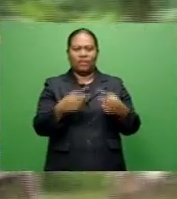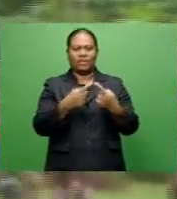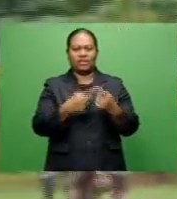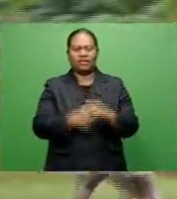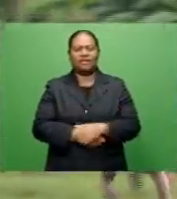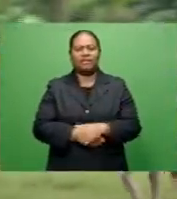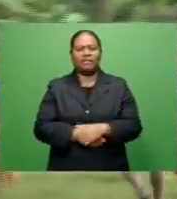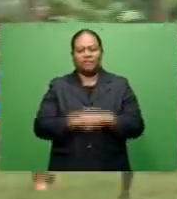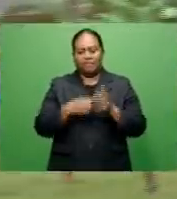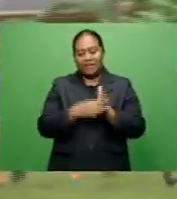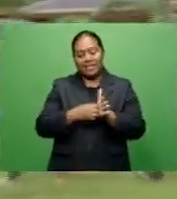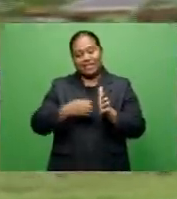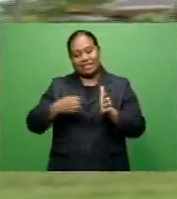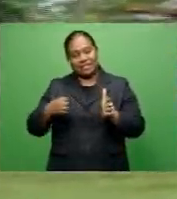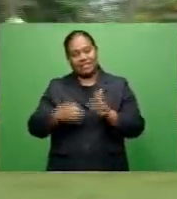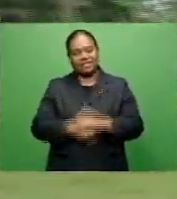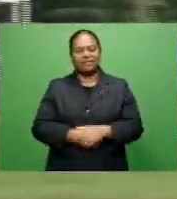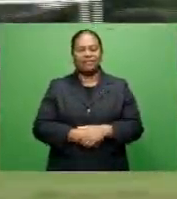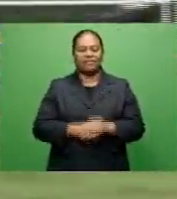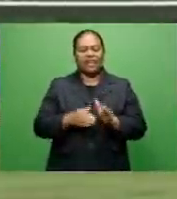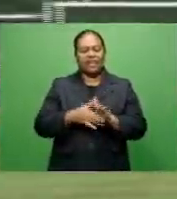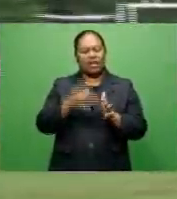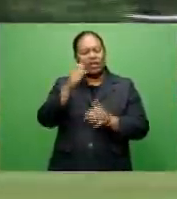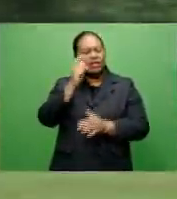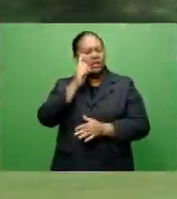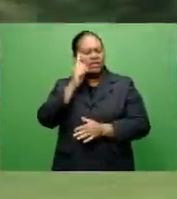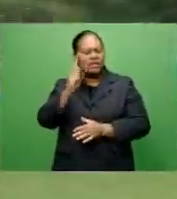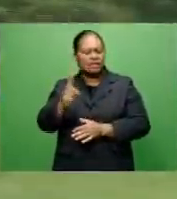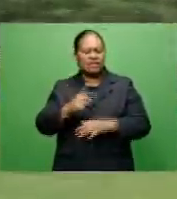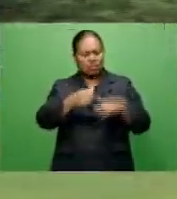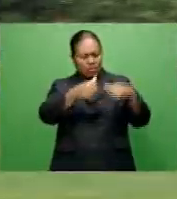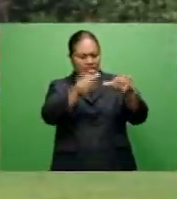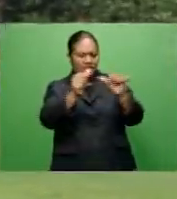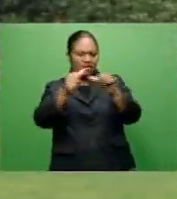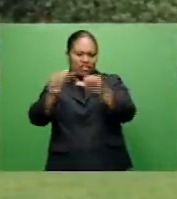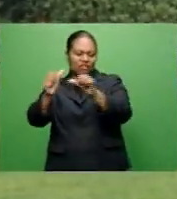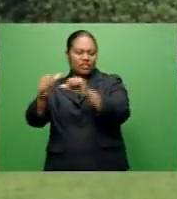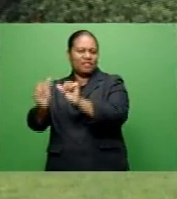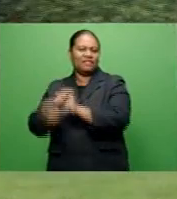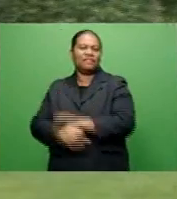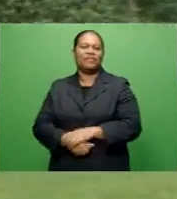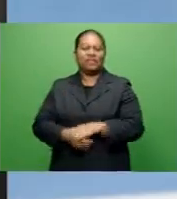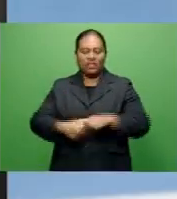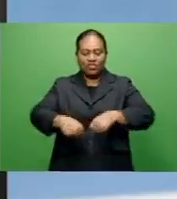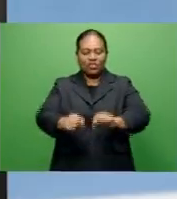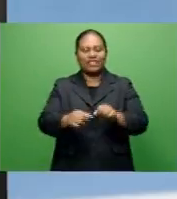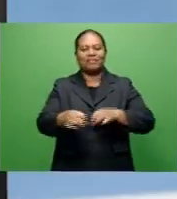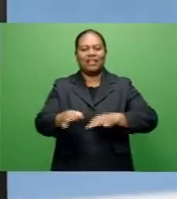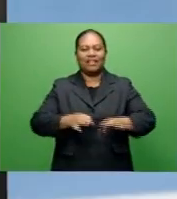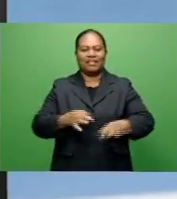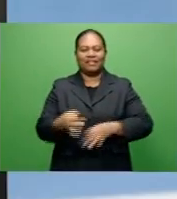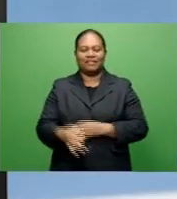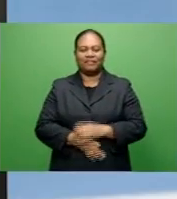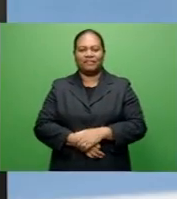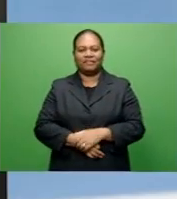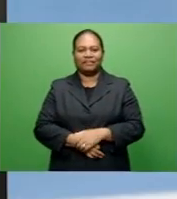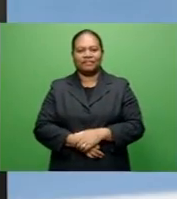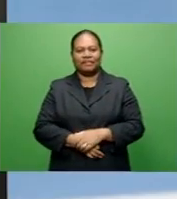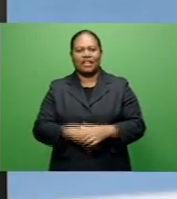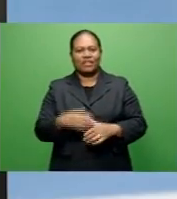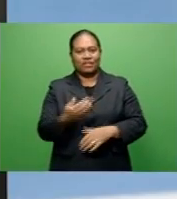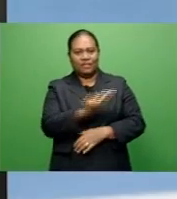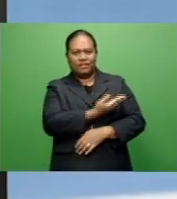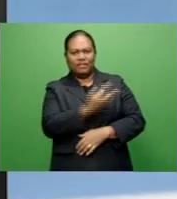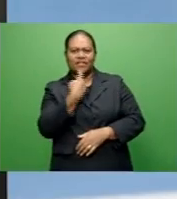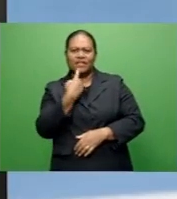expanded, we've seen that we are achieving our strategic plan. Sparks are already